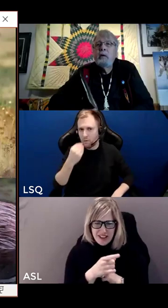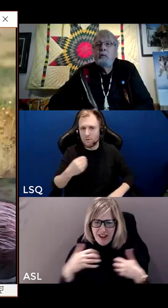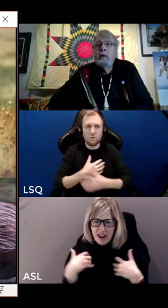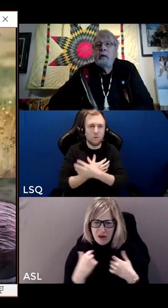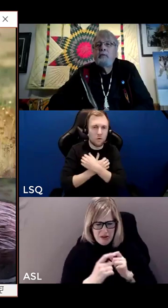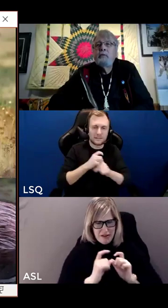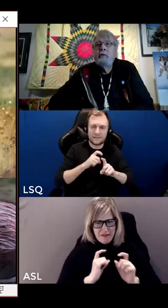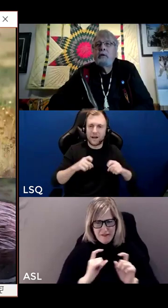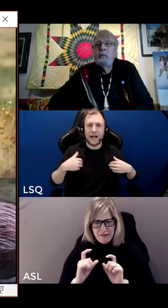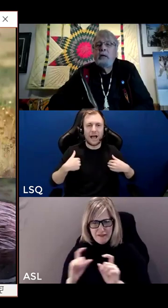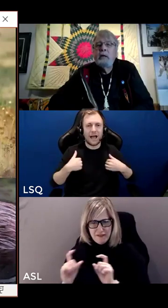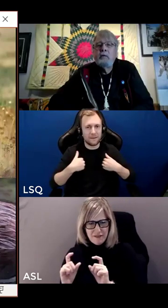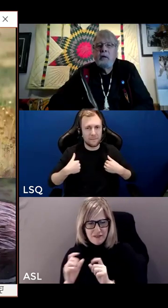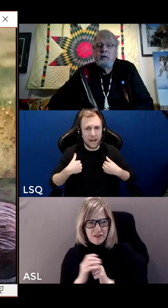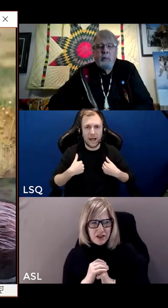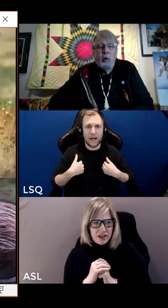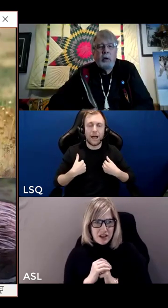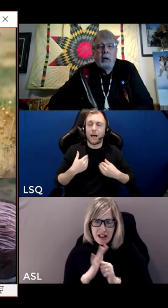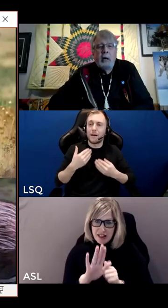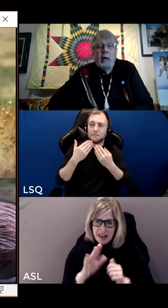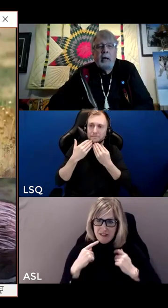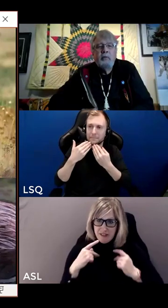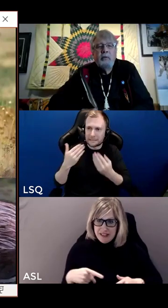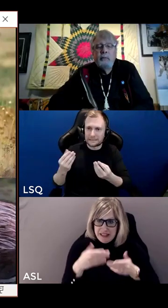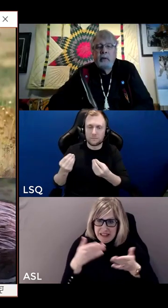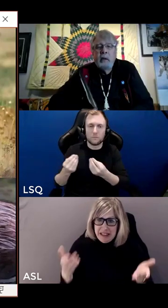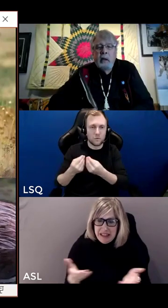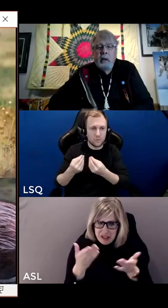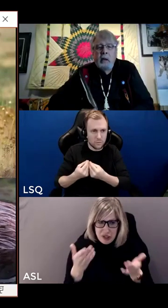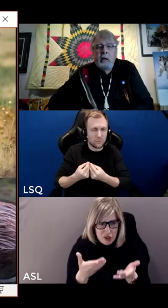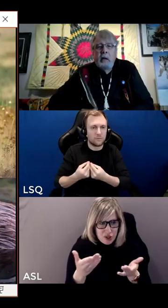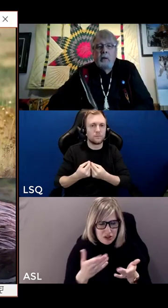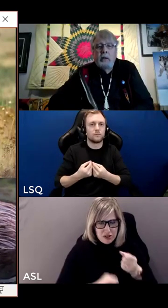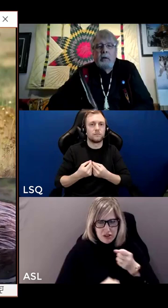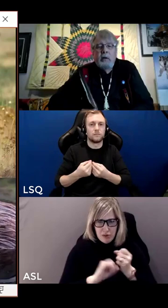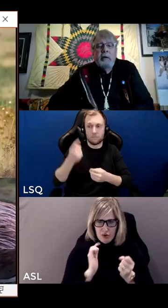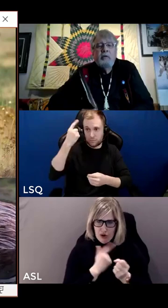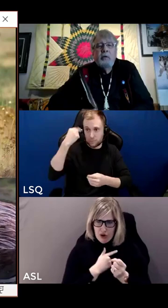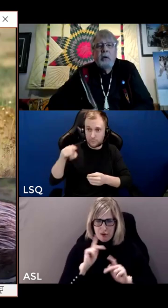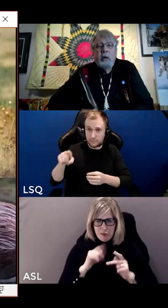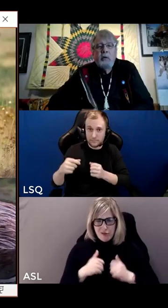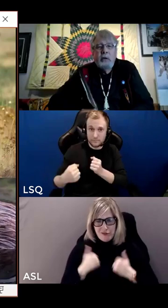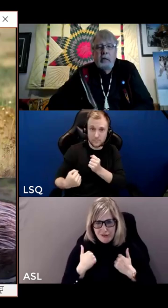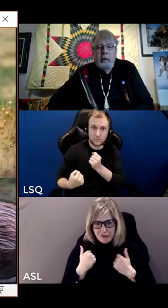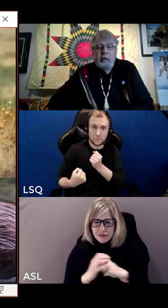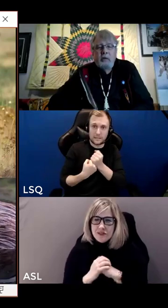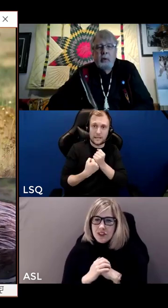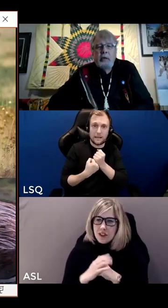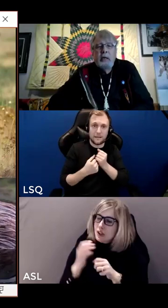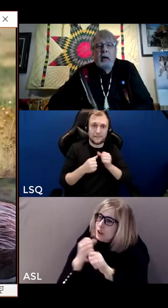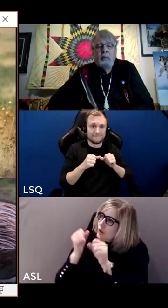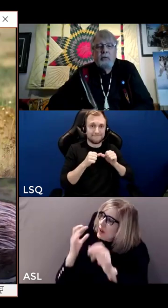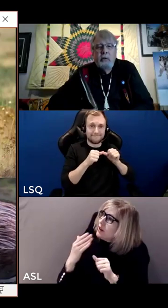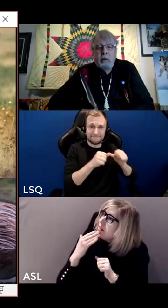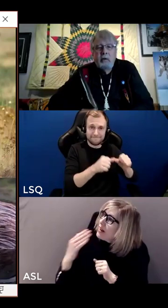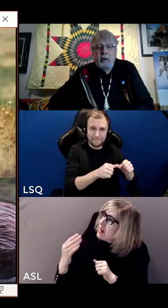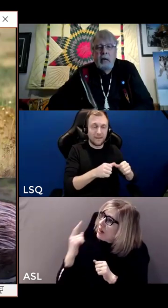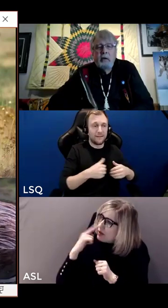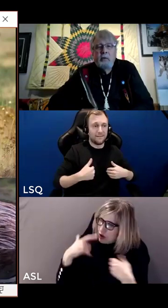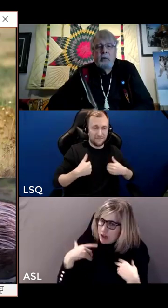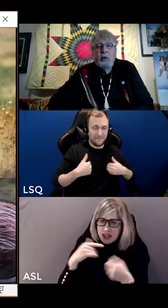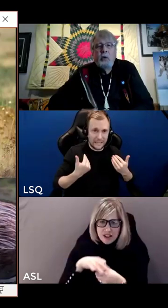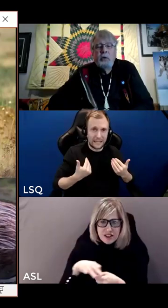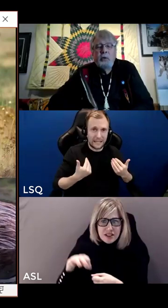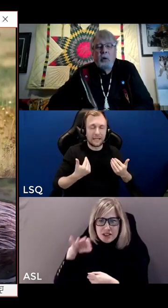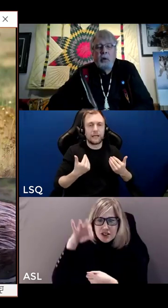with their physical beings they support our lives. We give thanks creator for the healing spirit that comes this